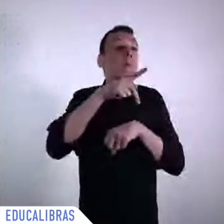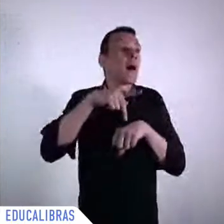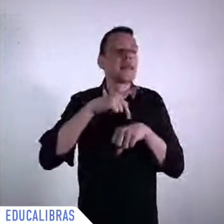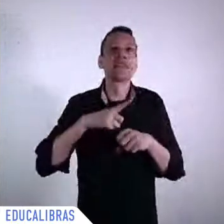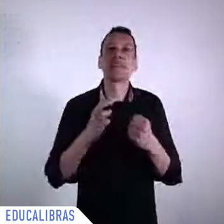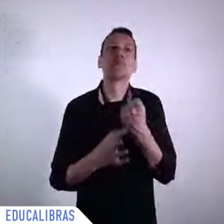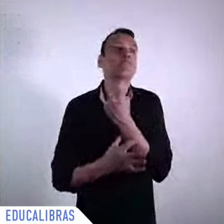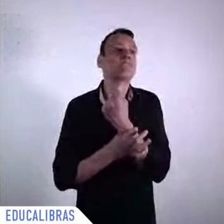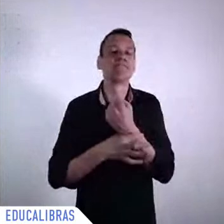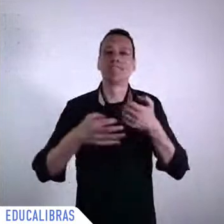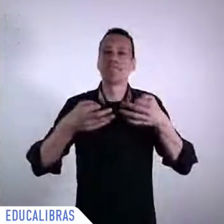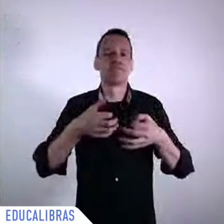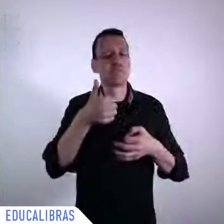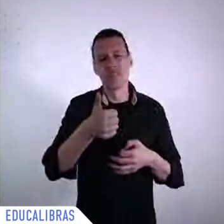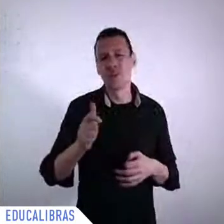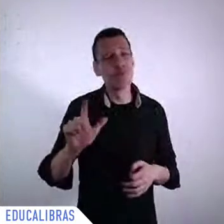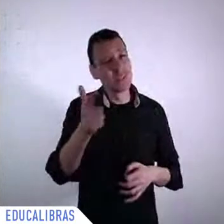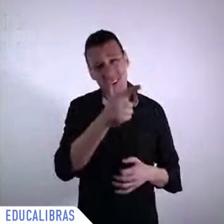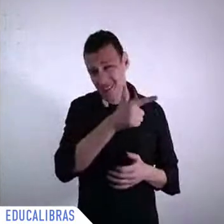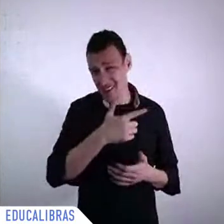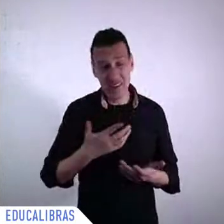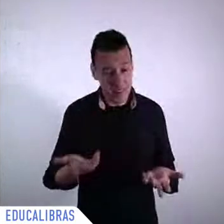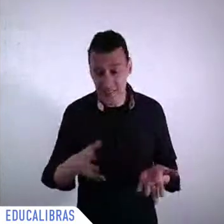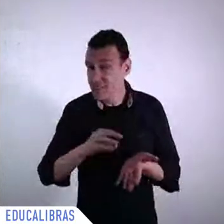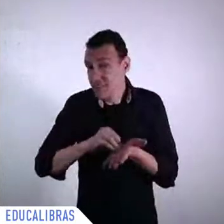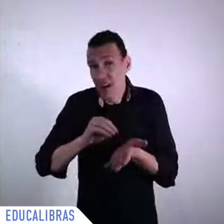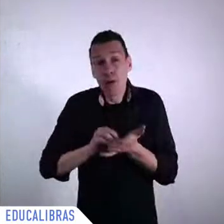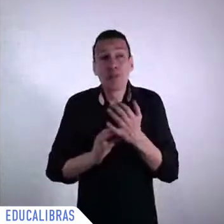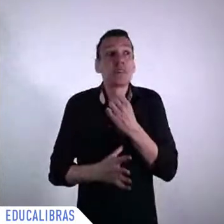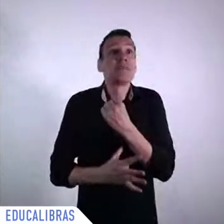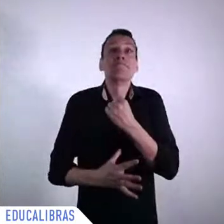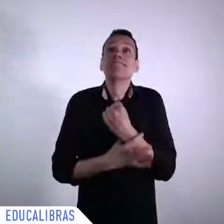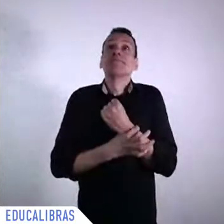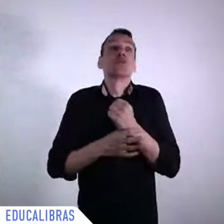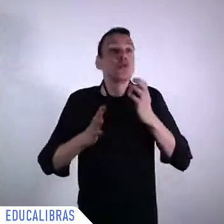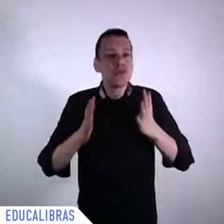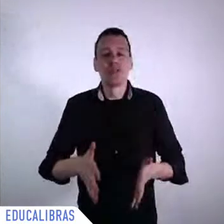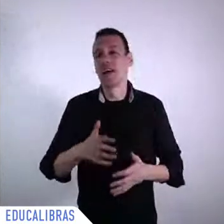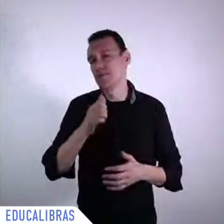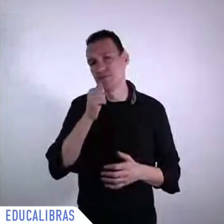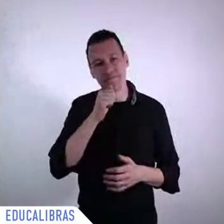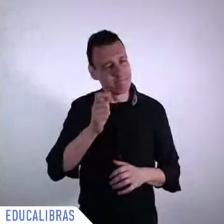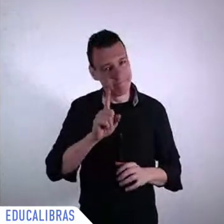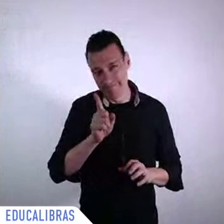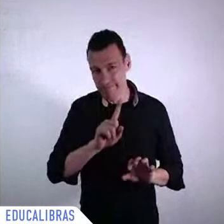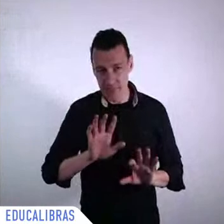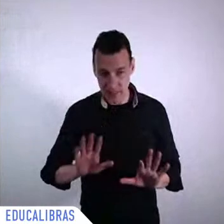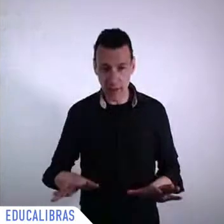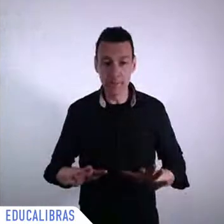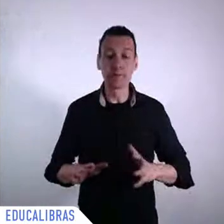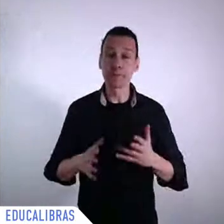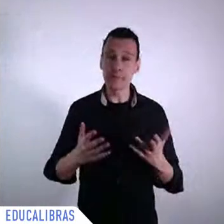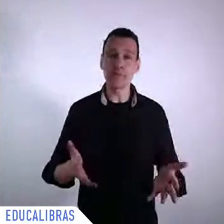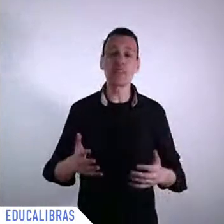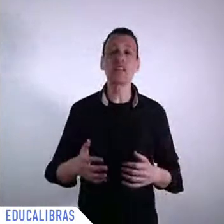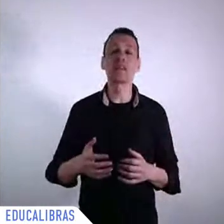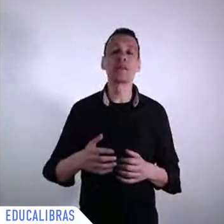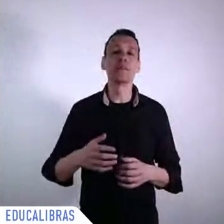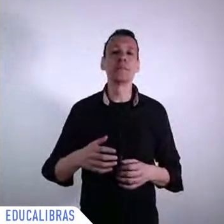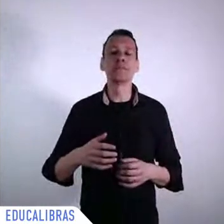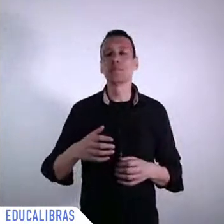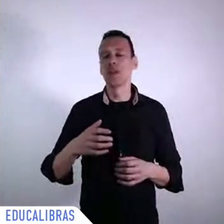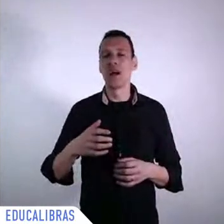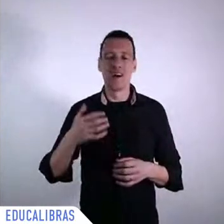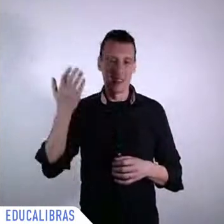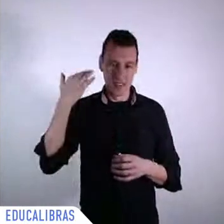that brought about the crisis and that made globalization increasing sometimes the inequalities lifting people out